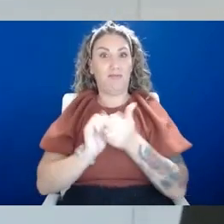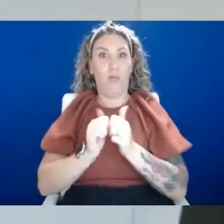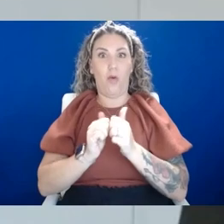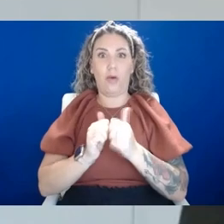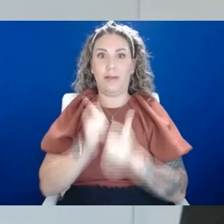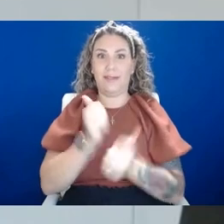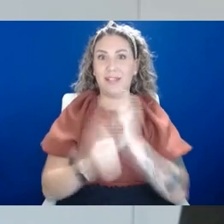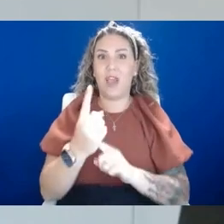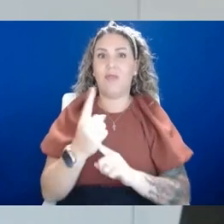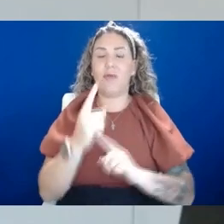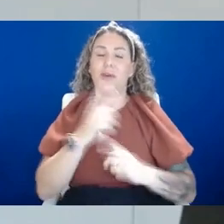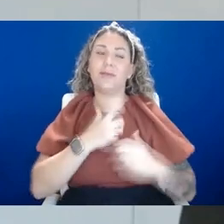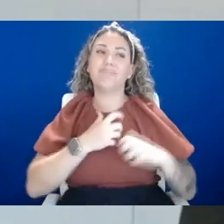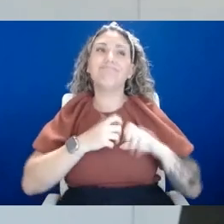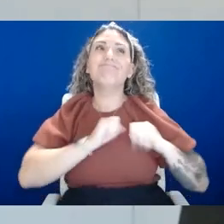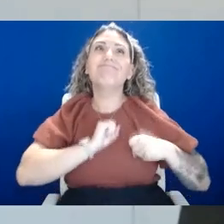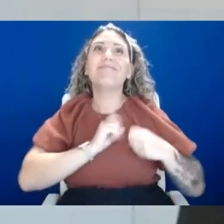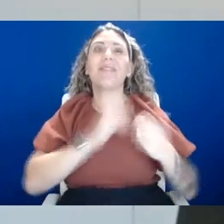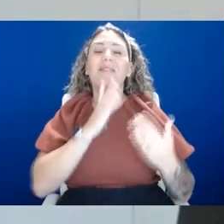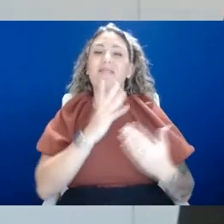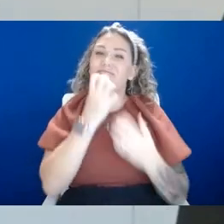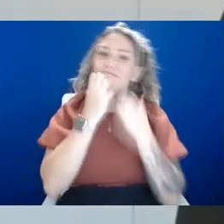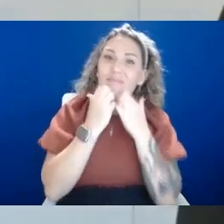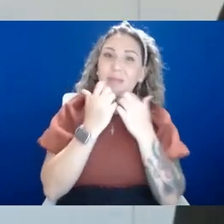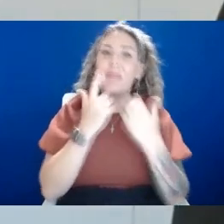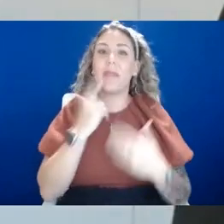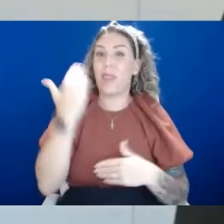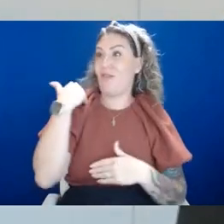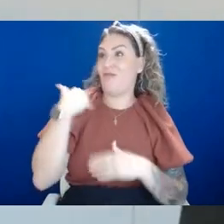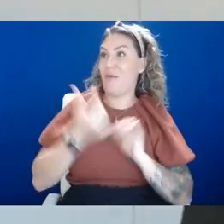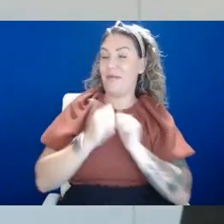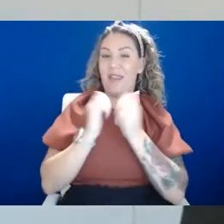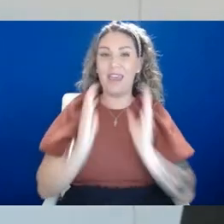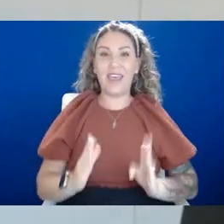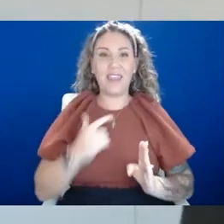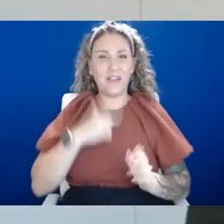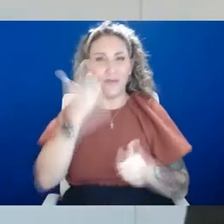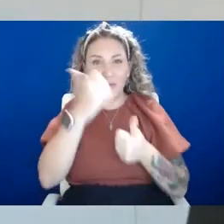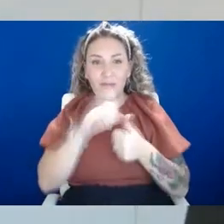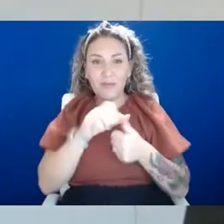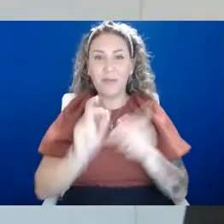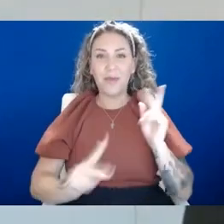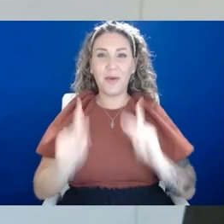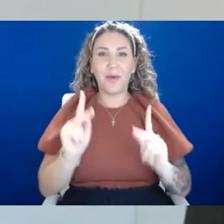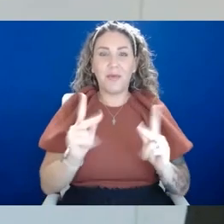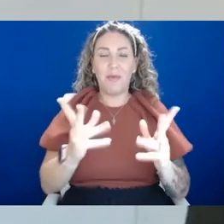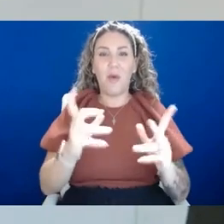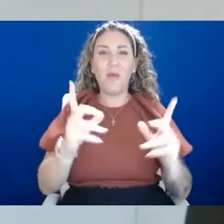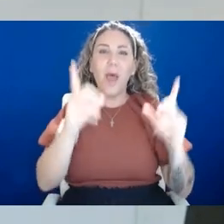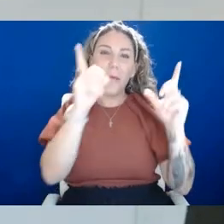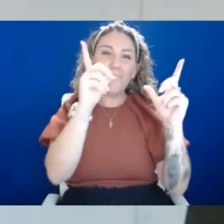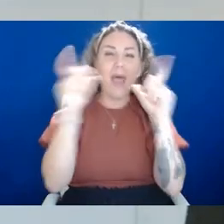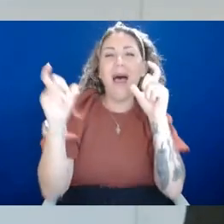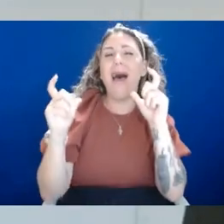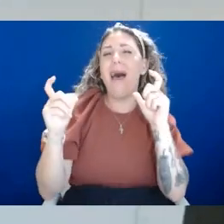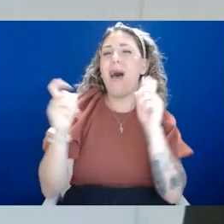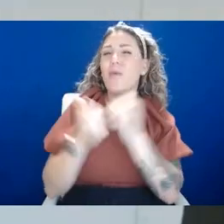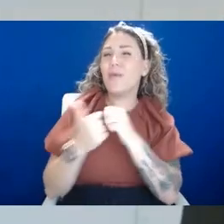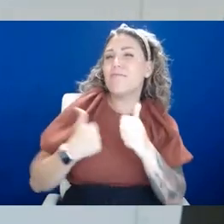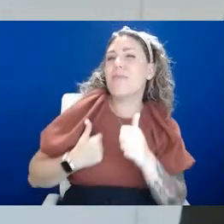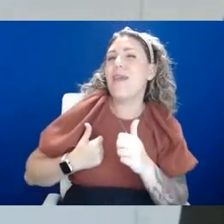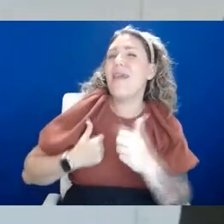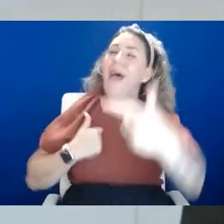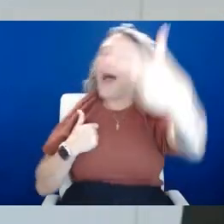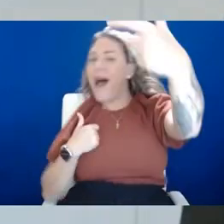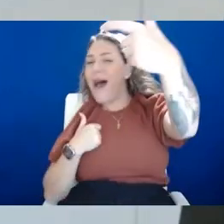deeply care about. And as a former athlete, I mean, I used to remember, you know, people wanting to take pictures with me and that concept